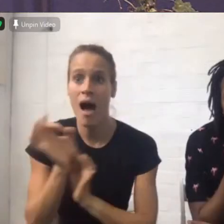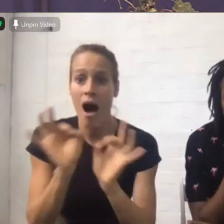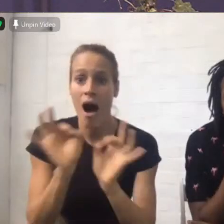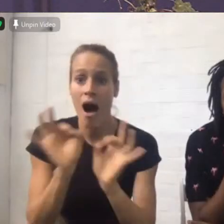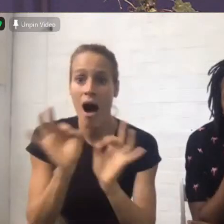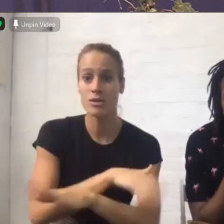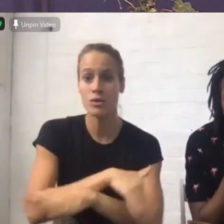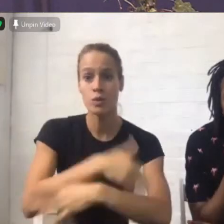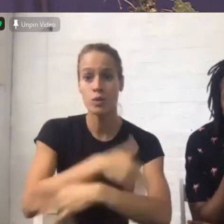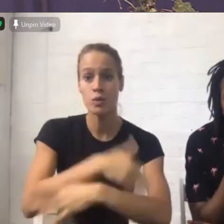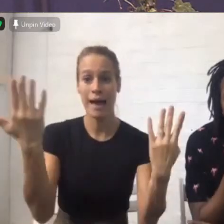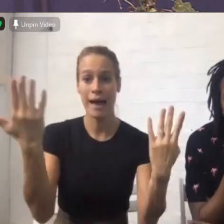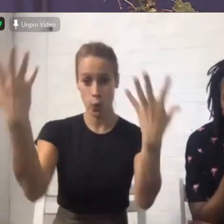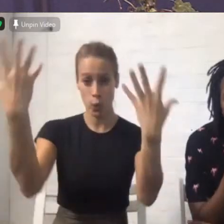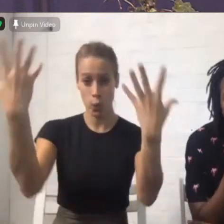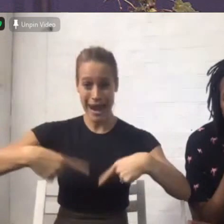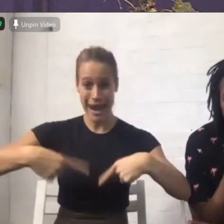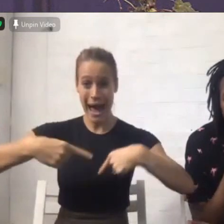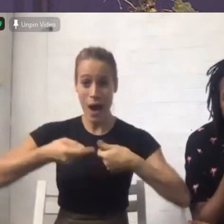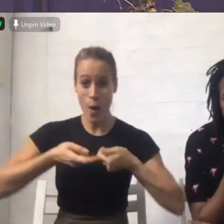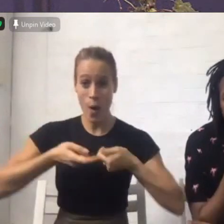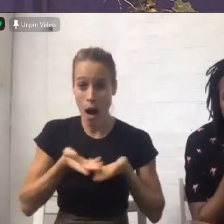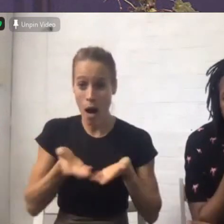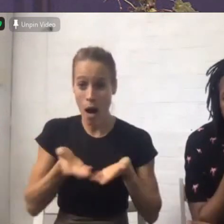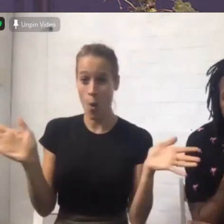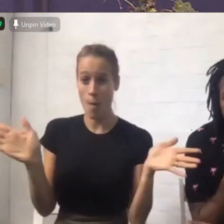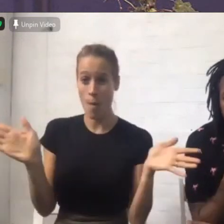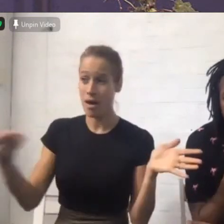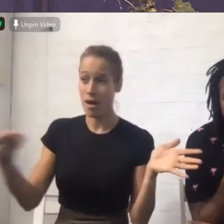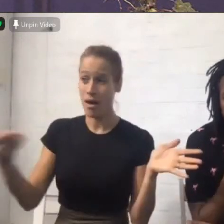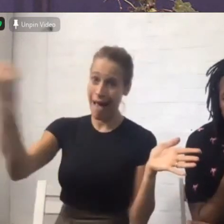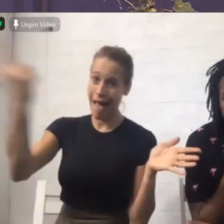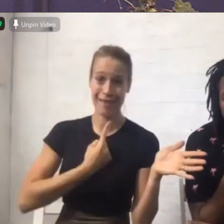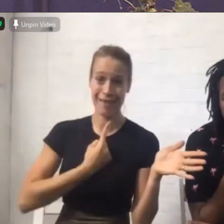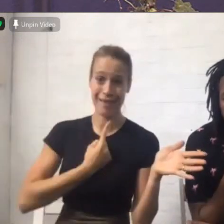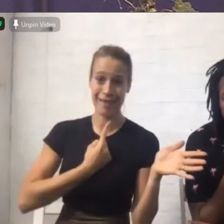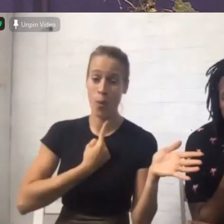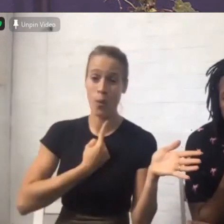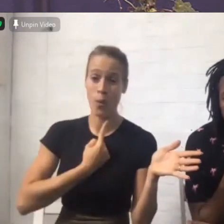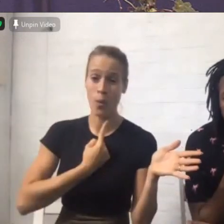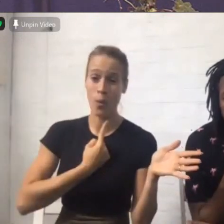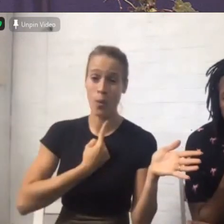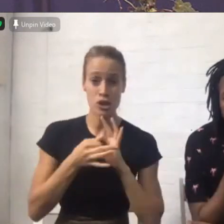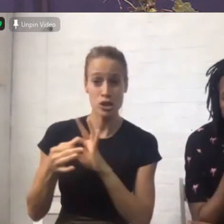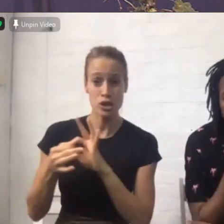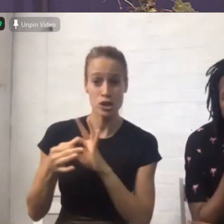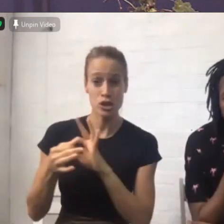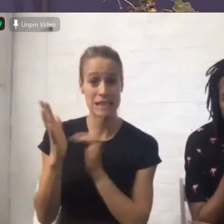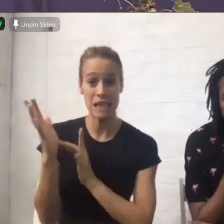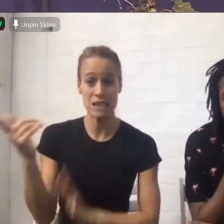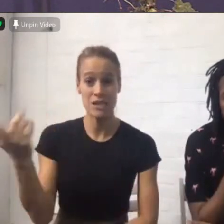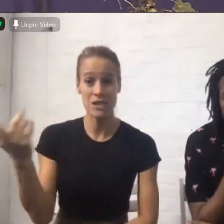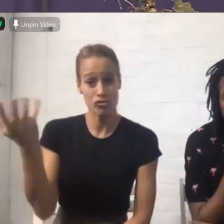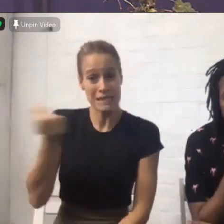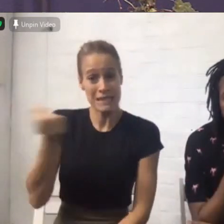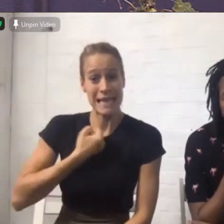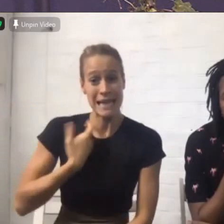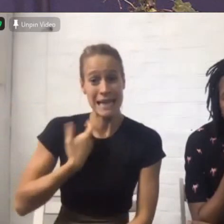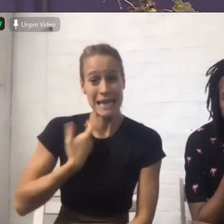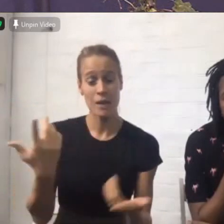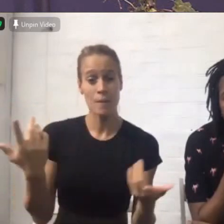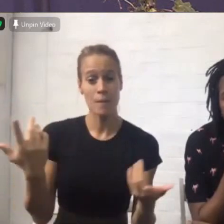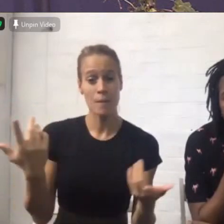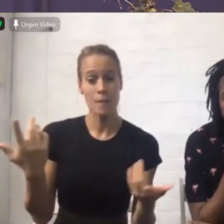he took the punishment of our sin so that you could receive the shalom of God because